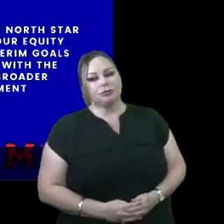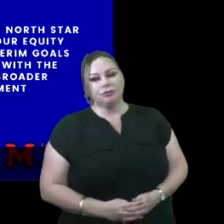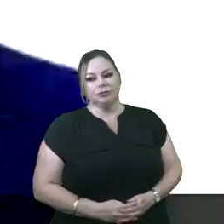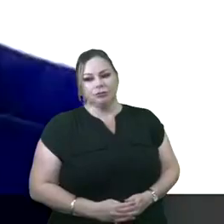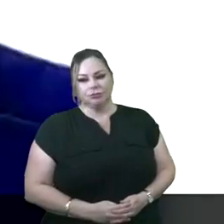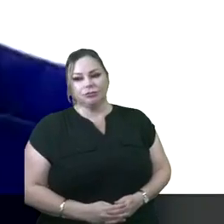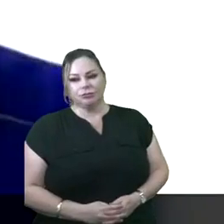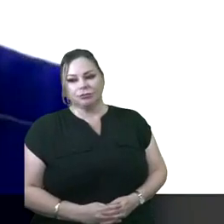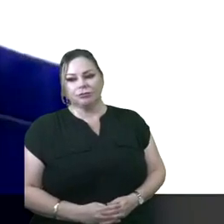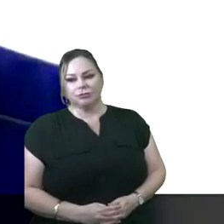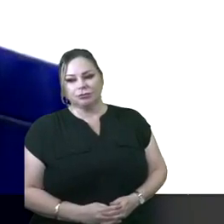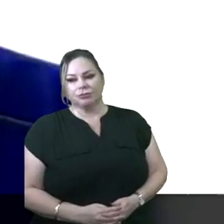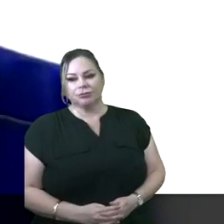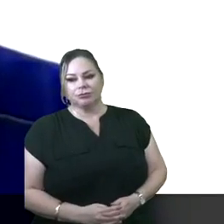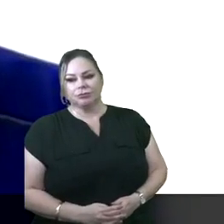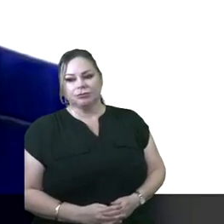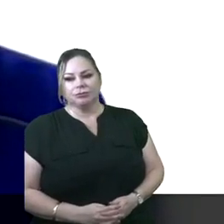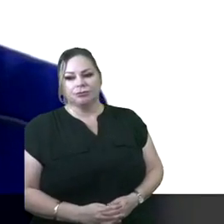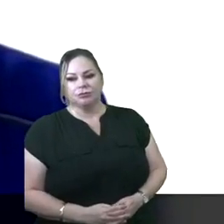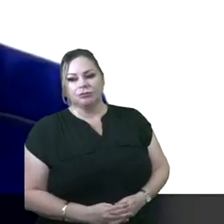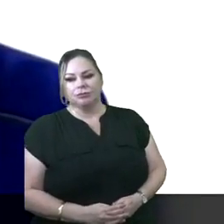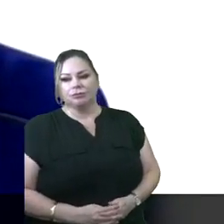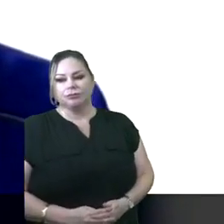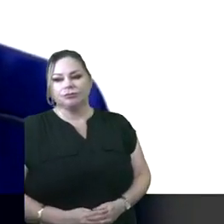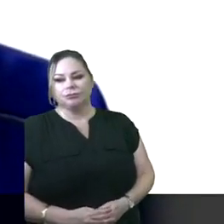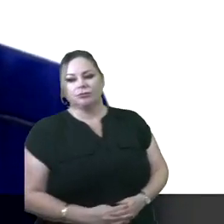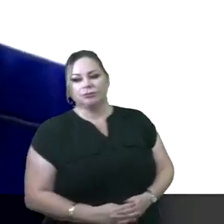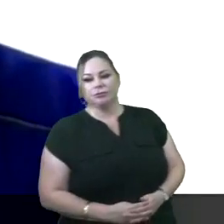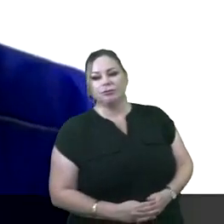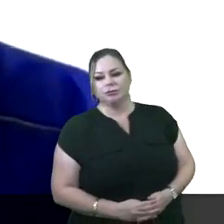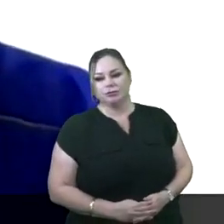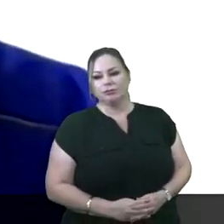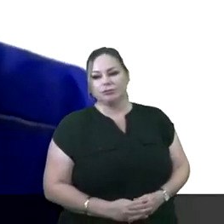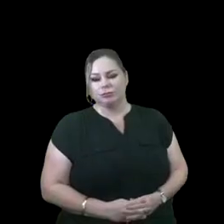There we go. And I'll re share just to make certain that everybody can see the screen here.